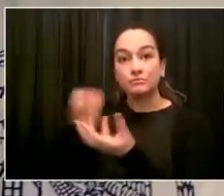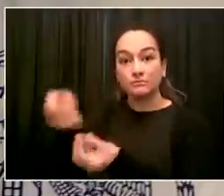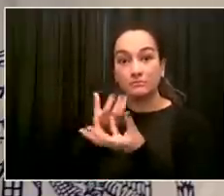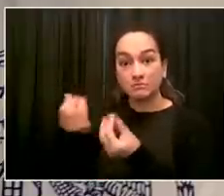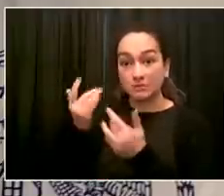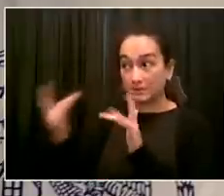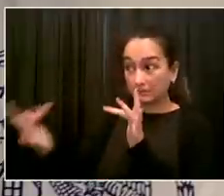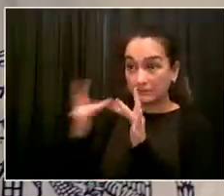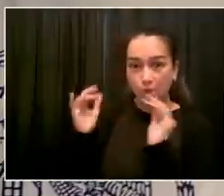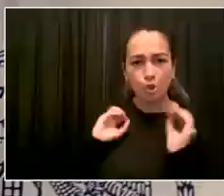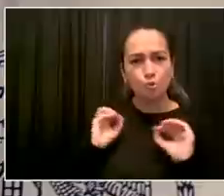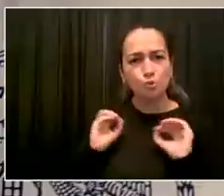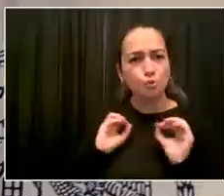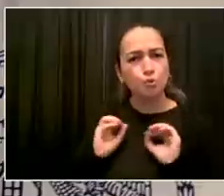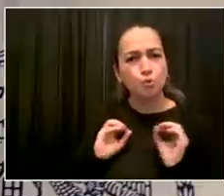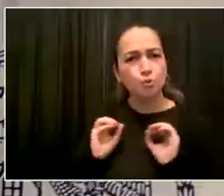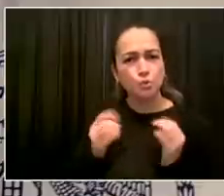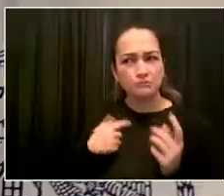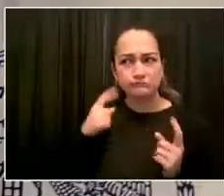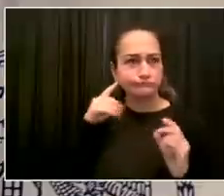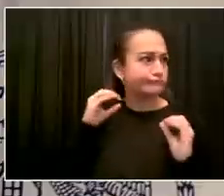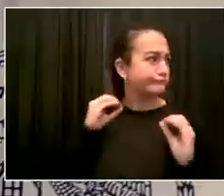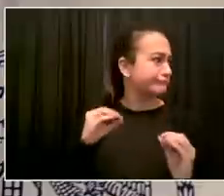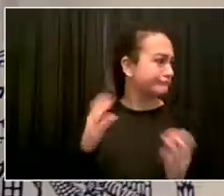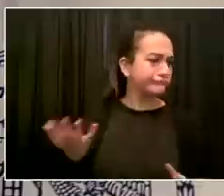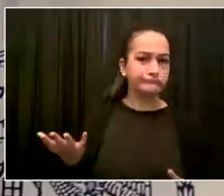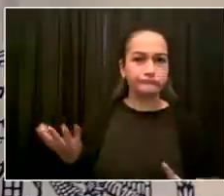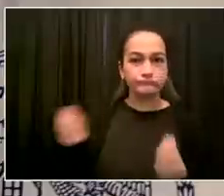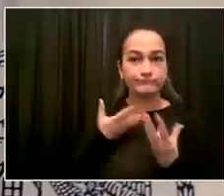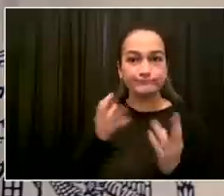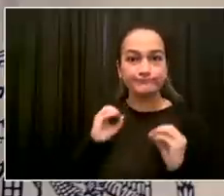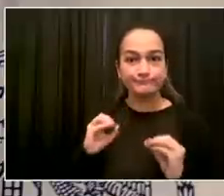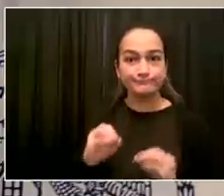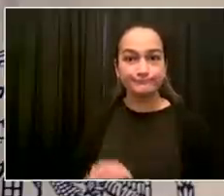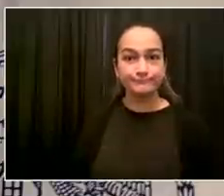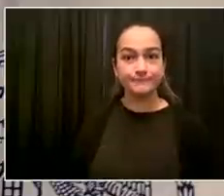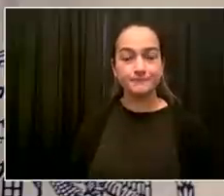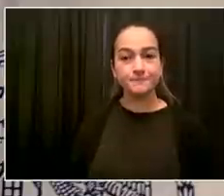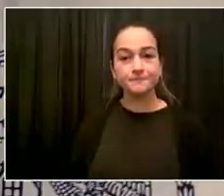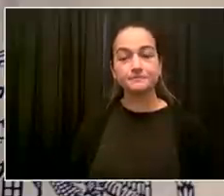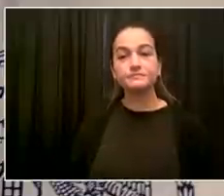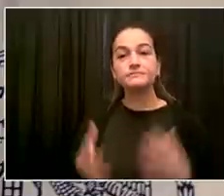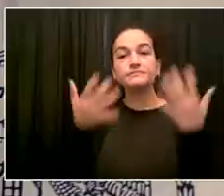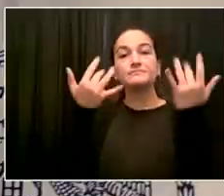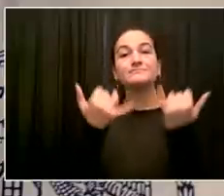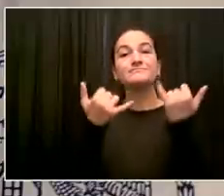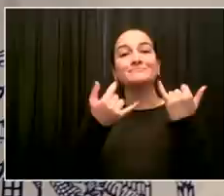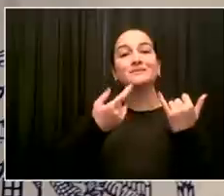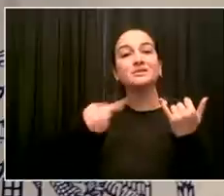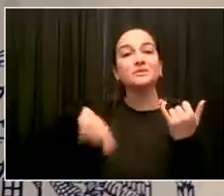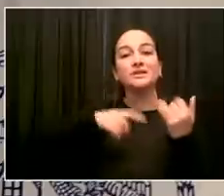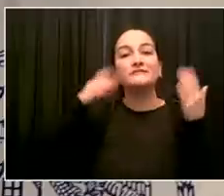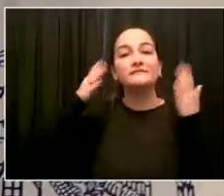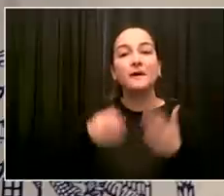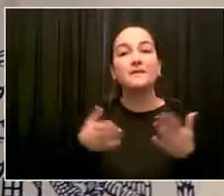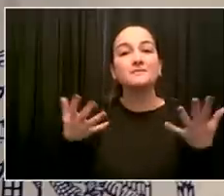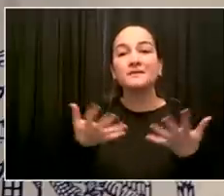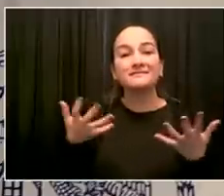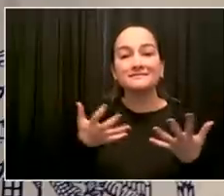I think right now the challenge is work within the law, but keep public safety first and foremost.